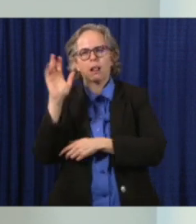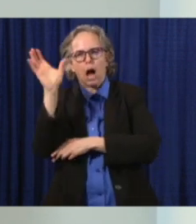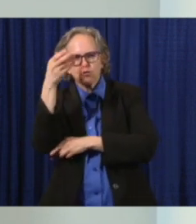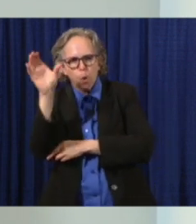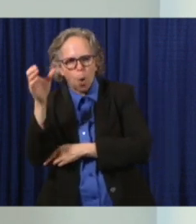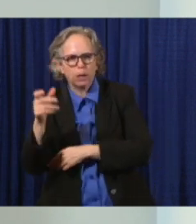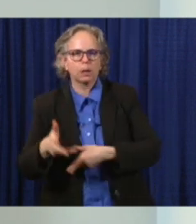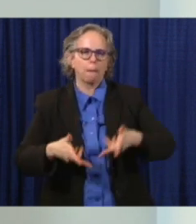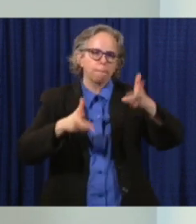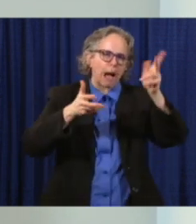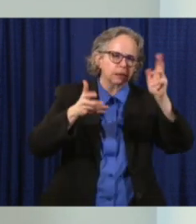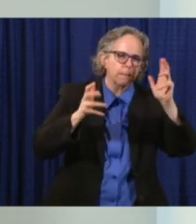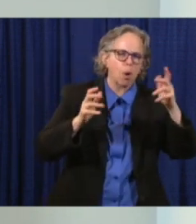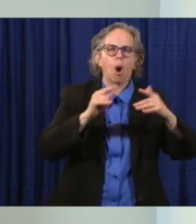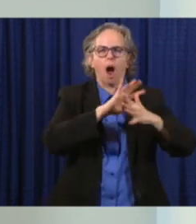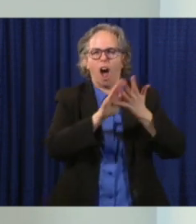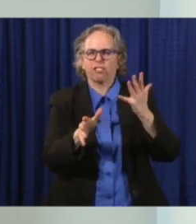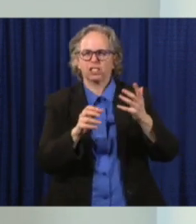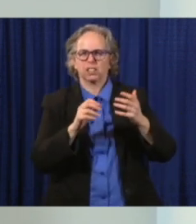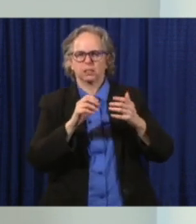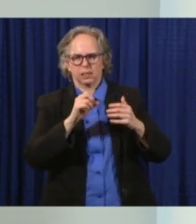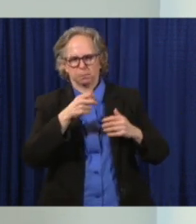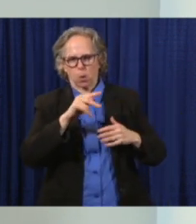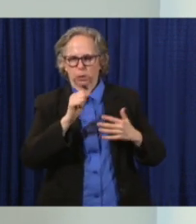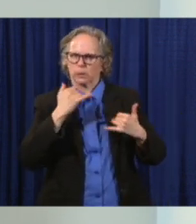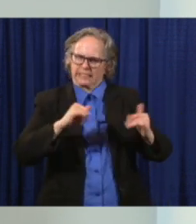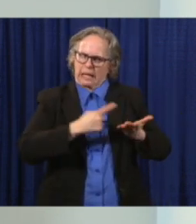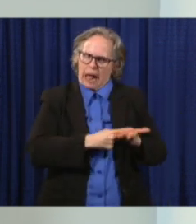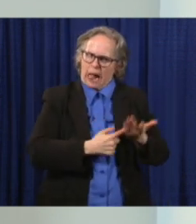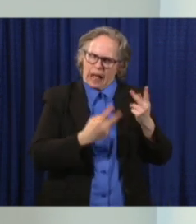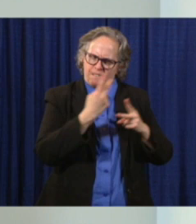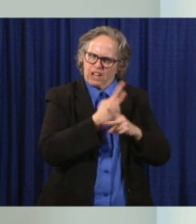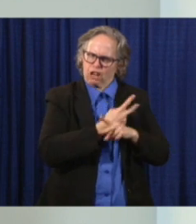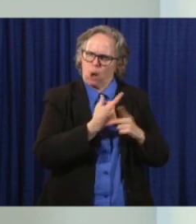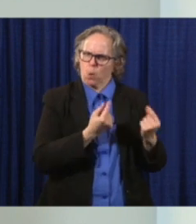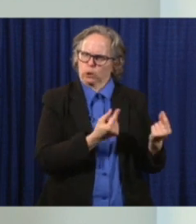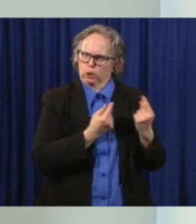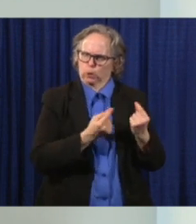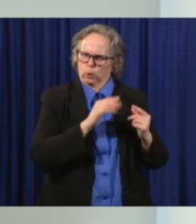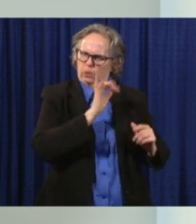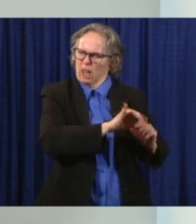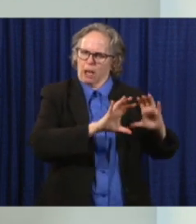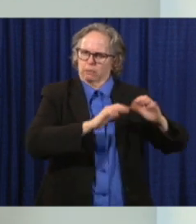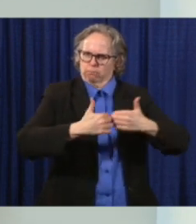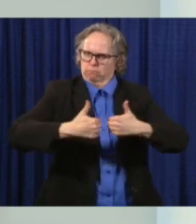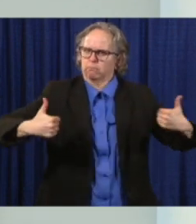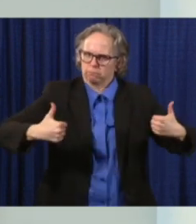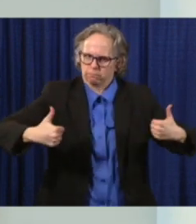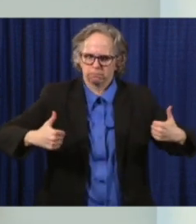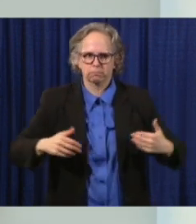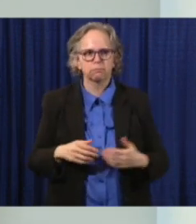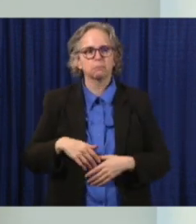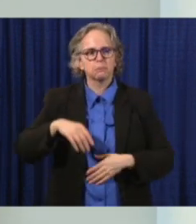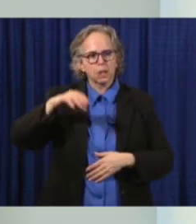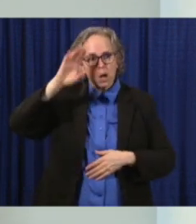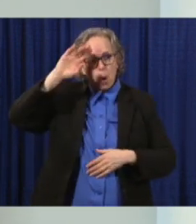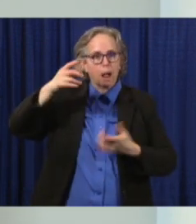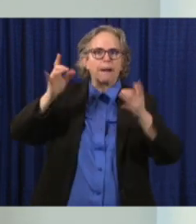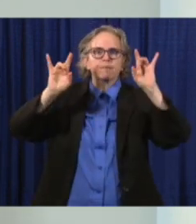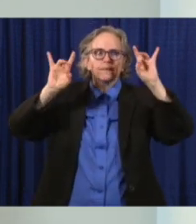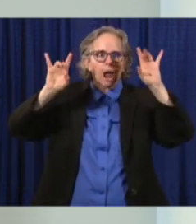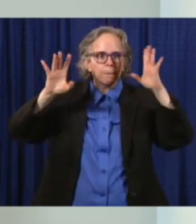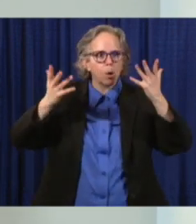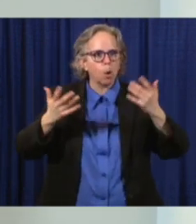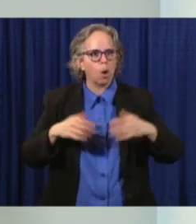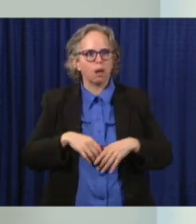and others. We know that there are some other things like volleyball, gymnastics, that present their